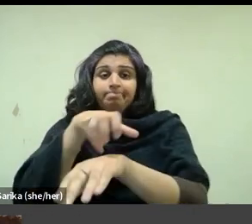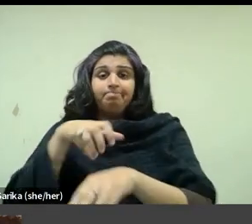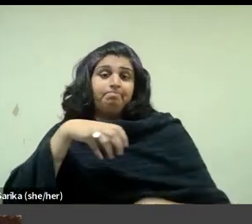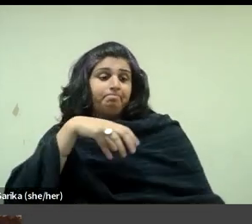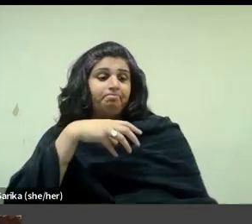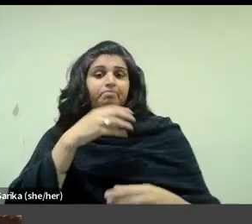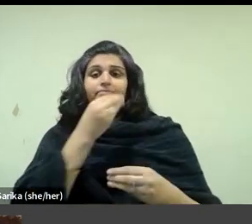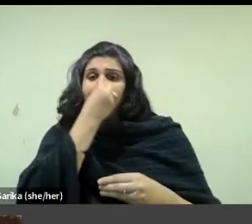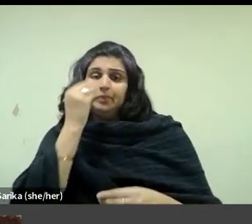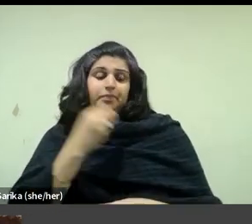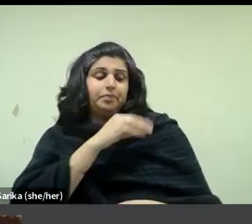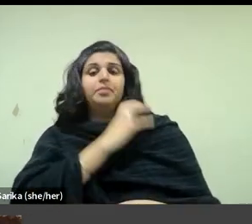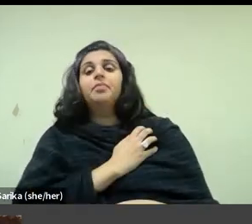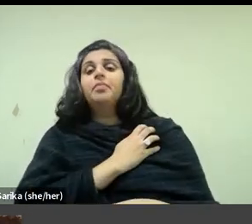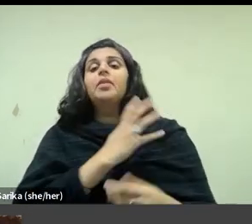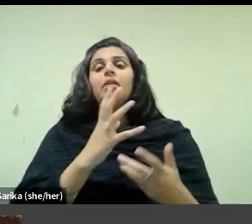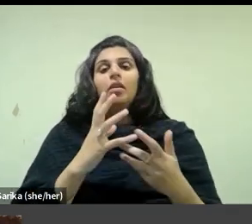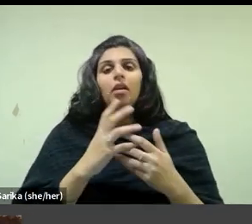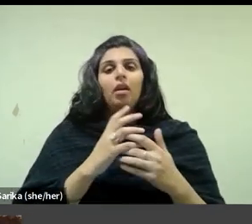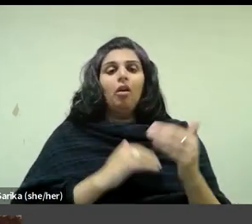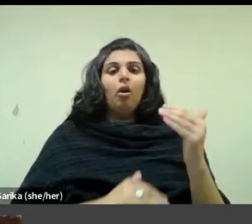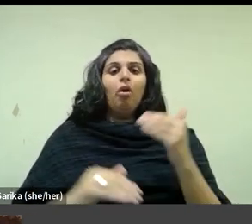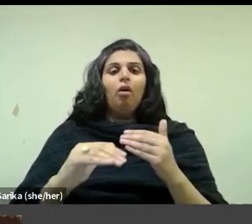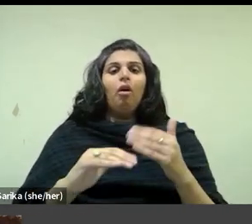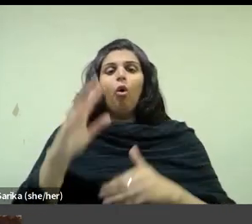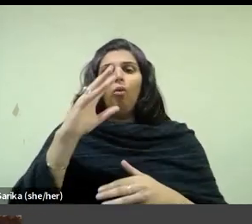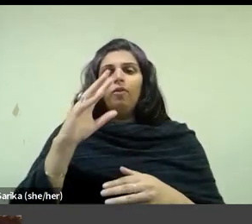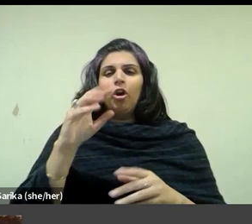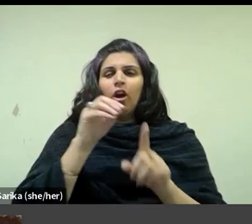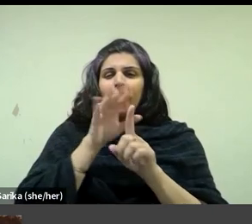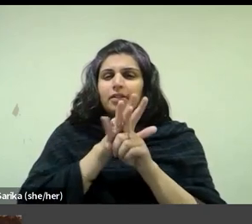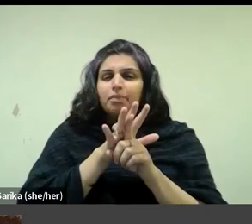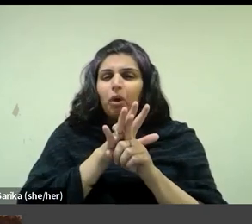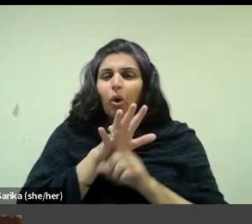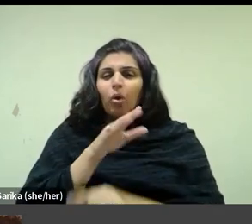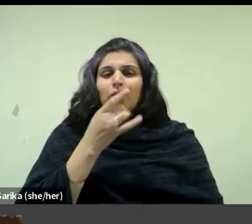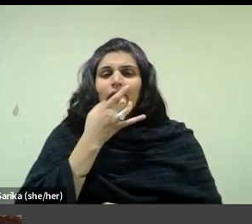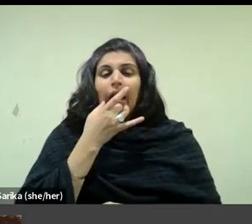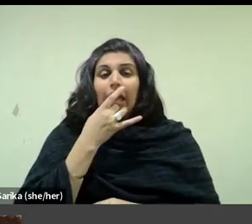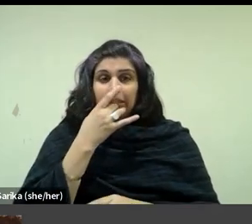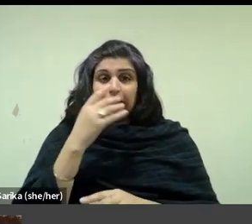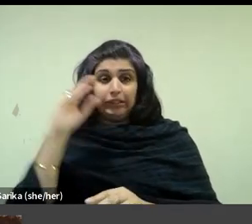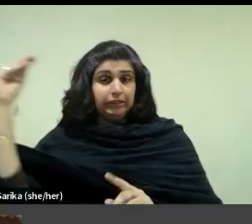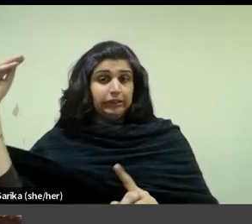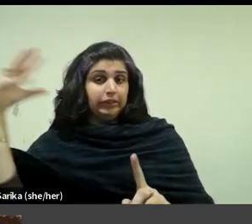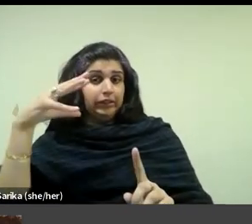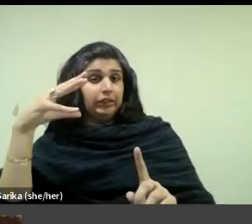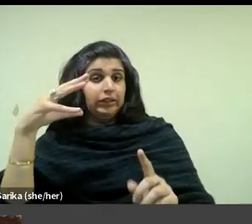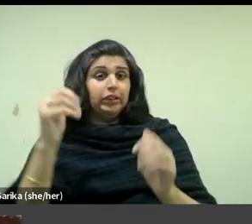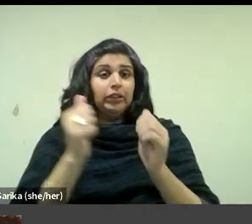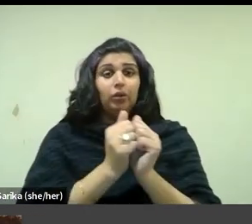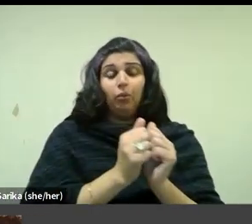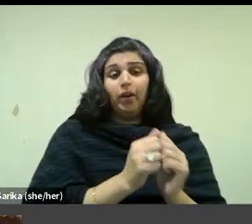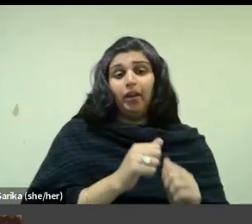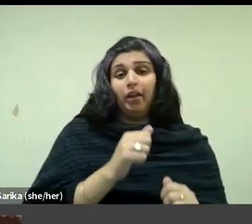despite the kind of actually quite sort of overexposed lighting of the scene, which we can certainly see here with the figure of Madame Vujar and what